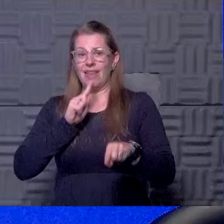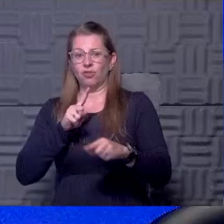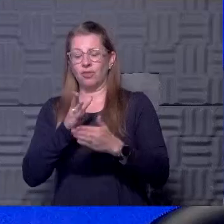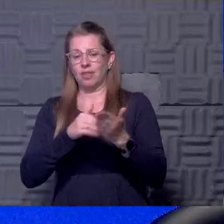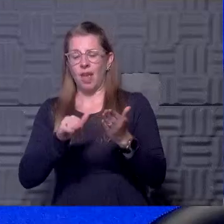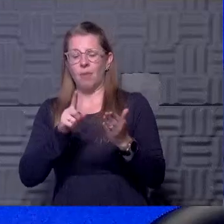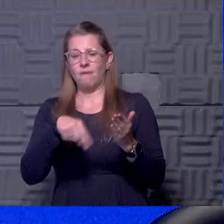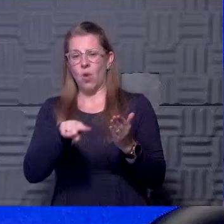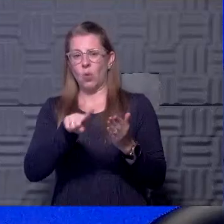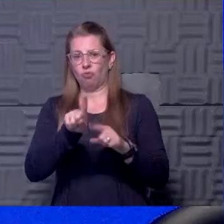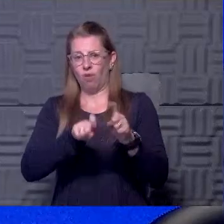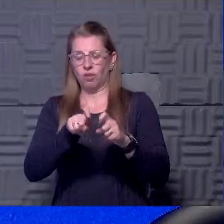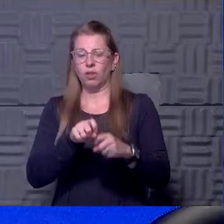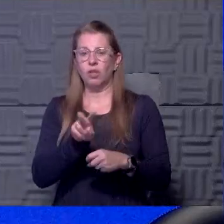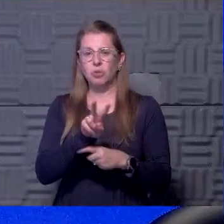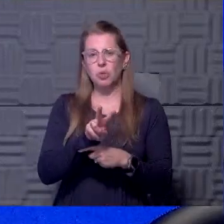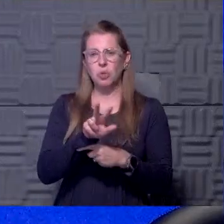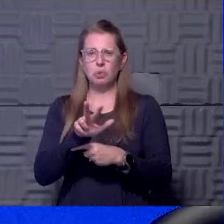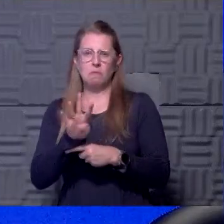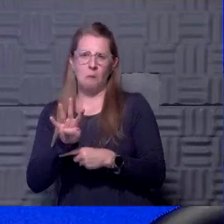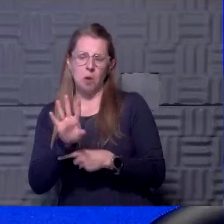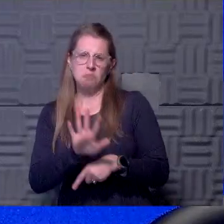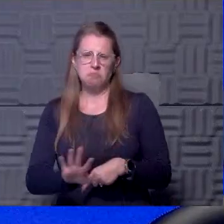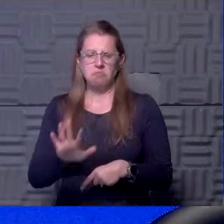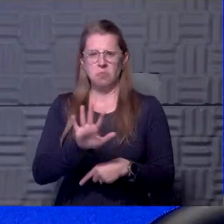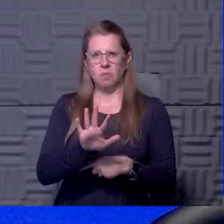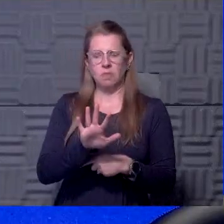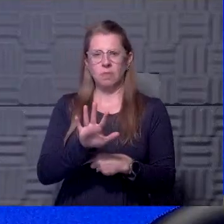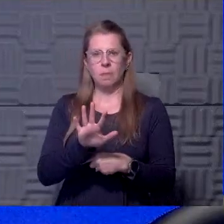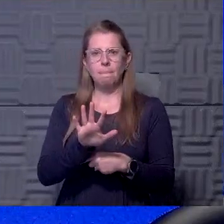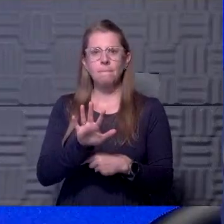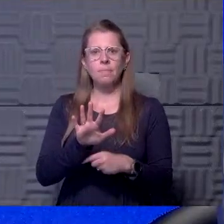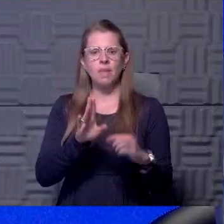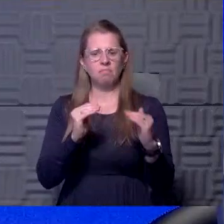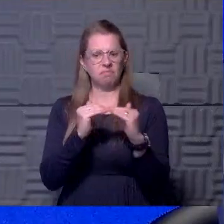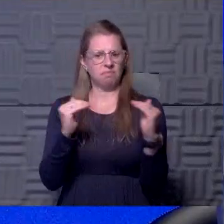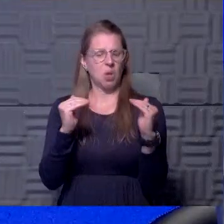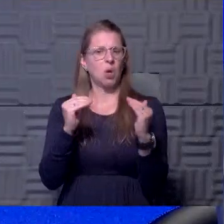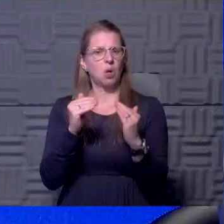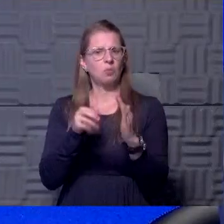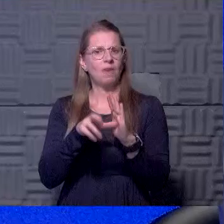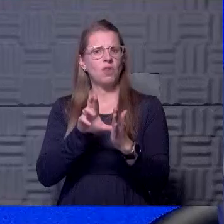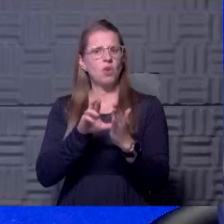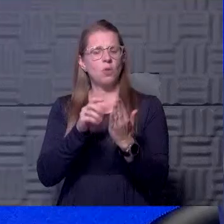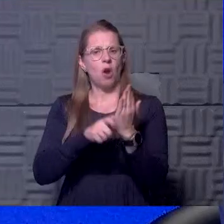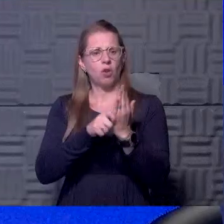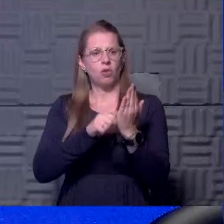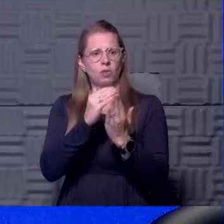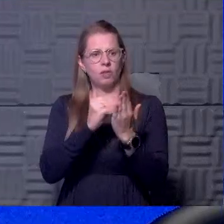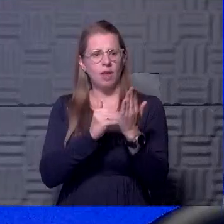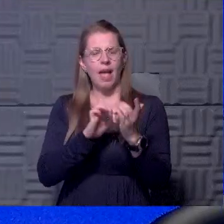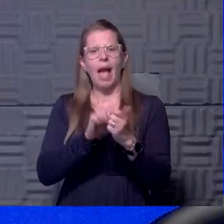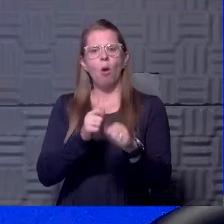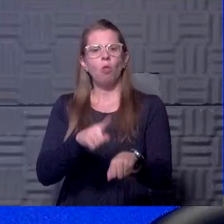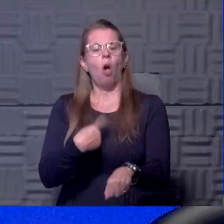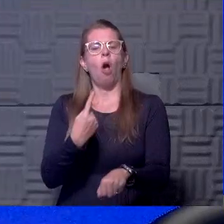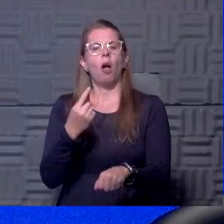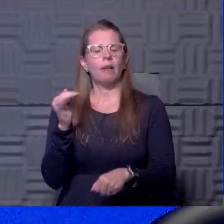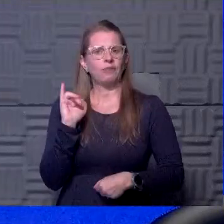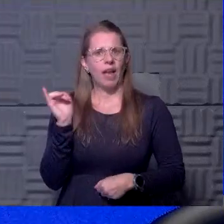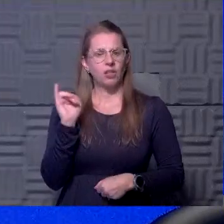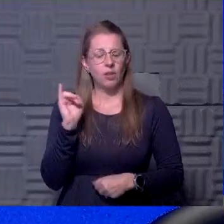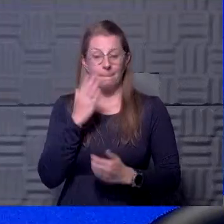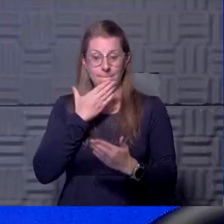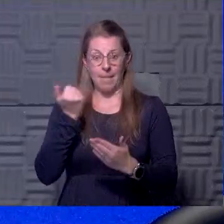or three or four, um, good, uh, peer reviewed articles that talk about how long are you infectious? The best